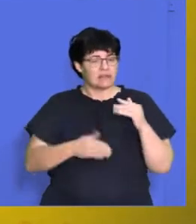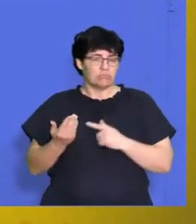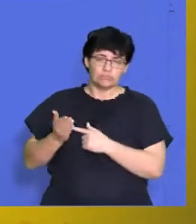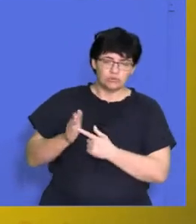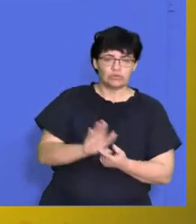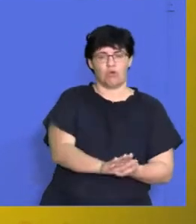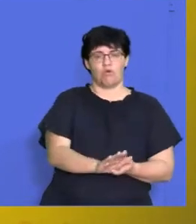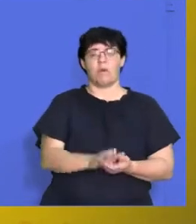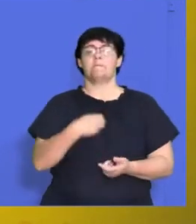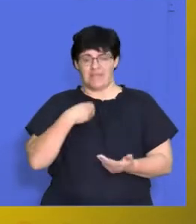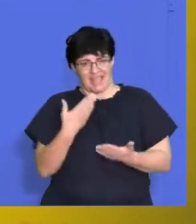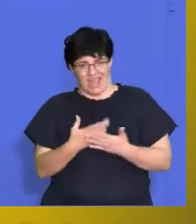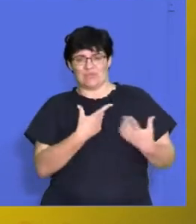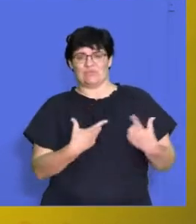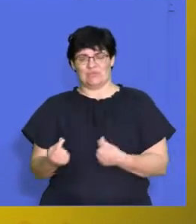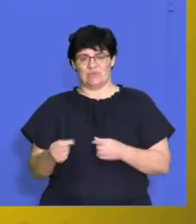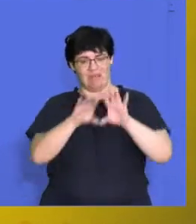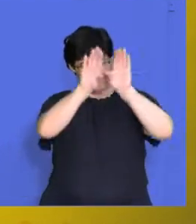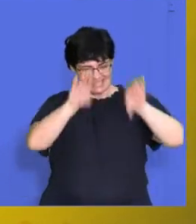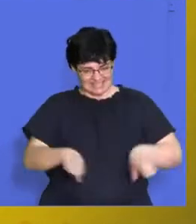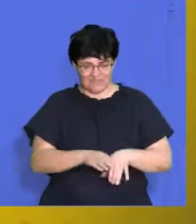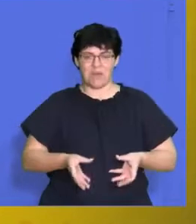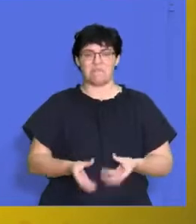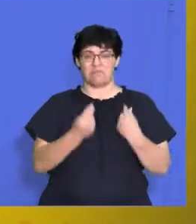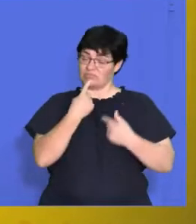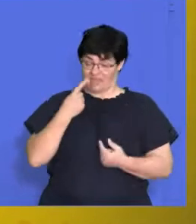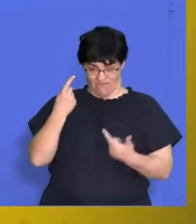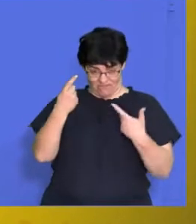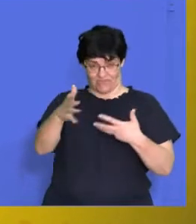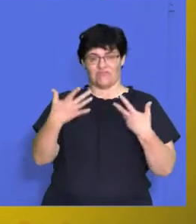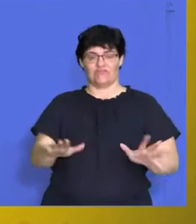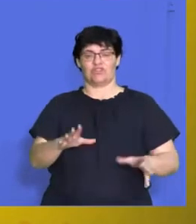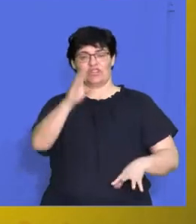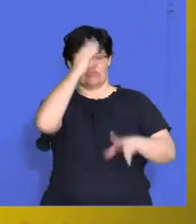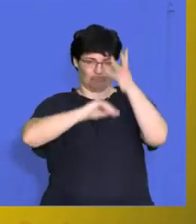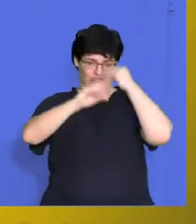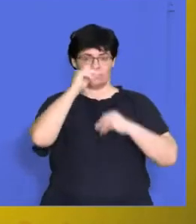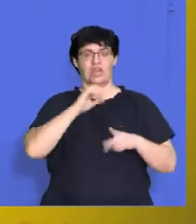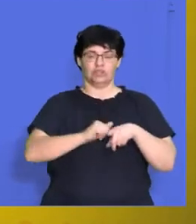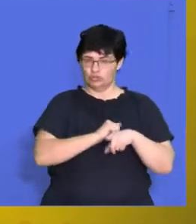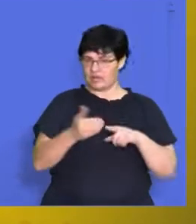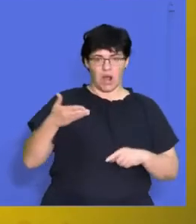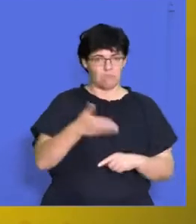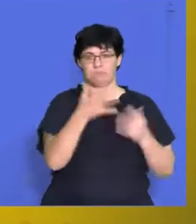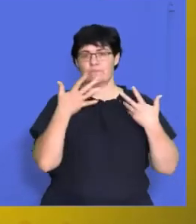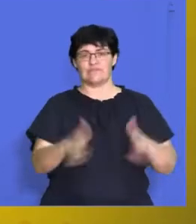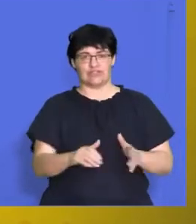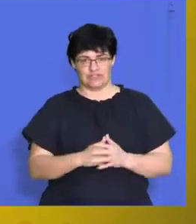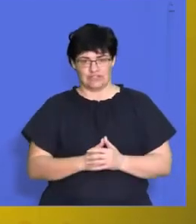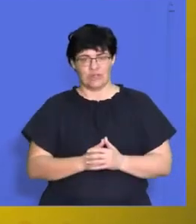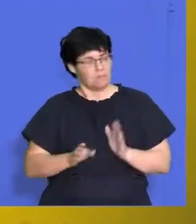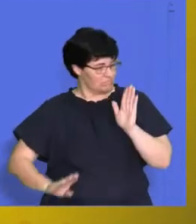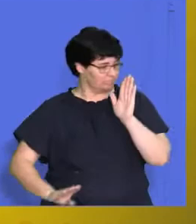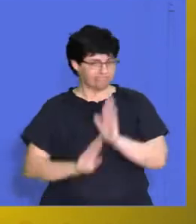training, they get a certificate where it says, right, this person has attended this training and they have